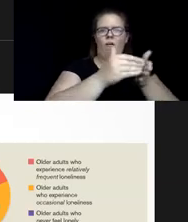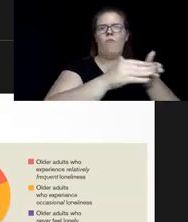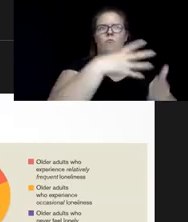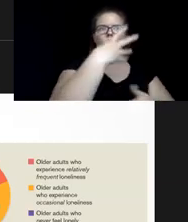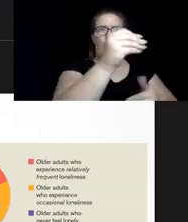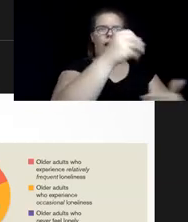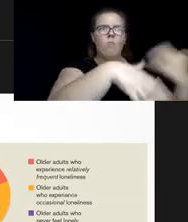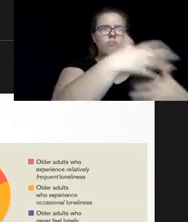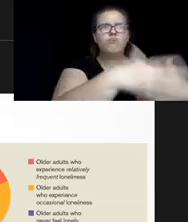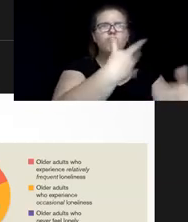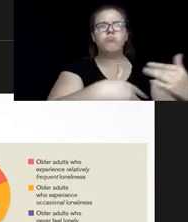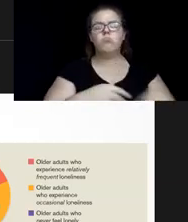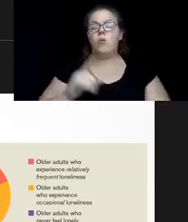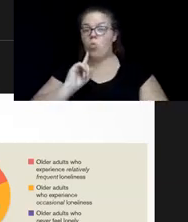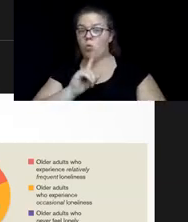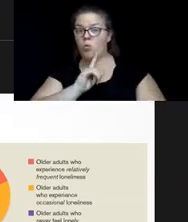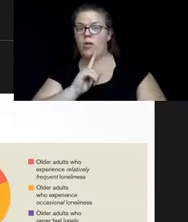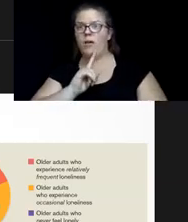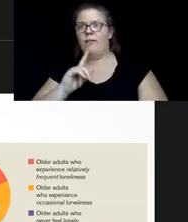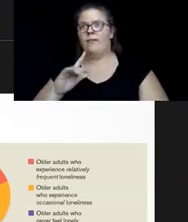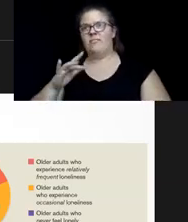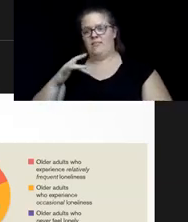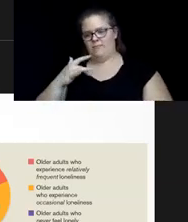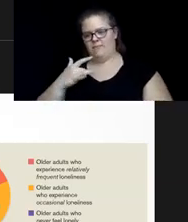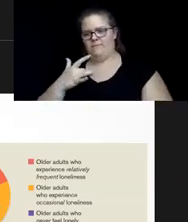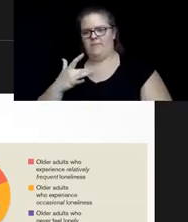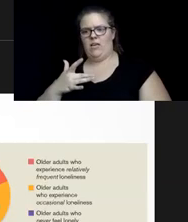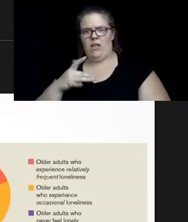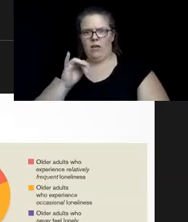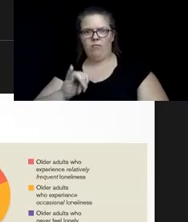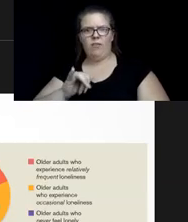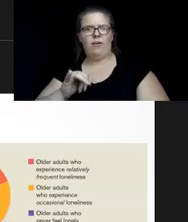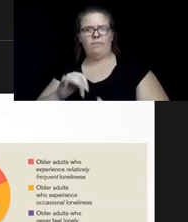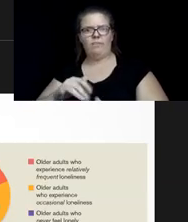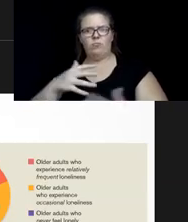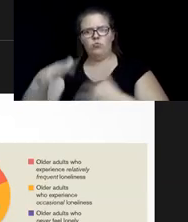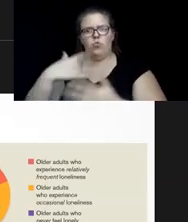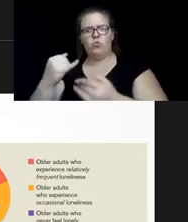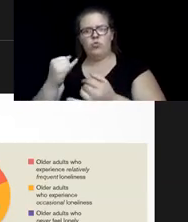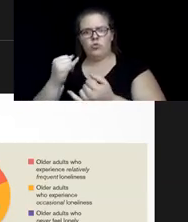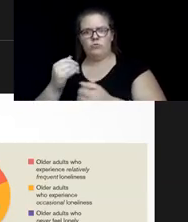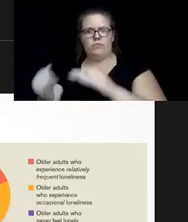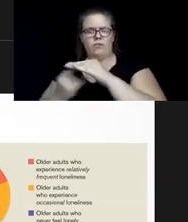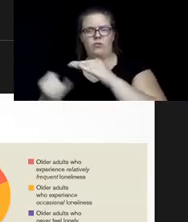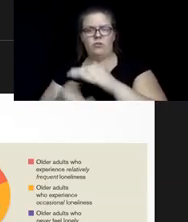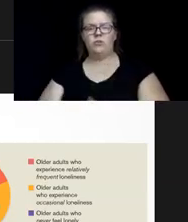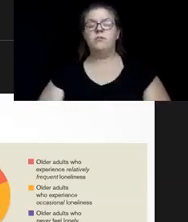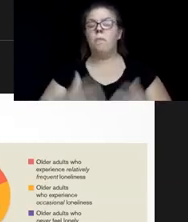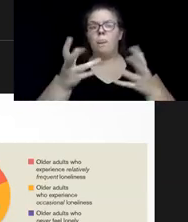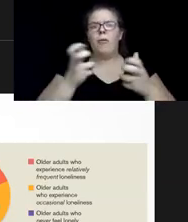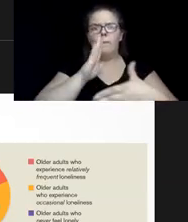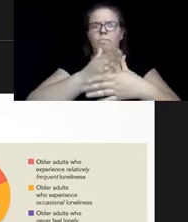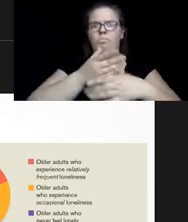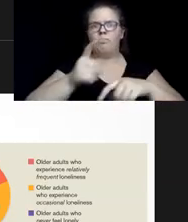loneliness is the perception of one's social isolation. So it's important to make that distinction. Karen, I want to just interrupt for one